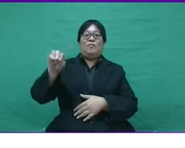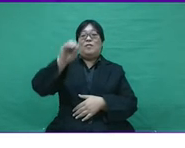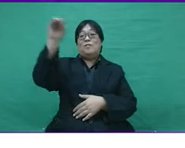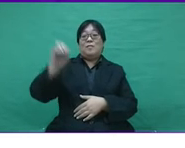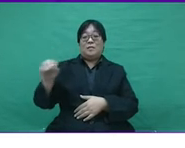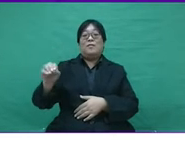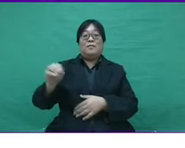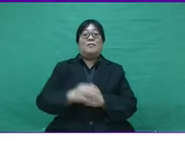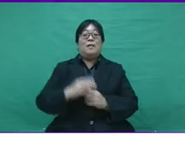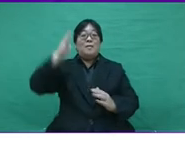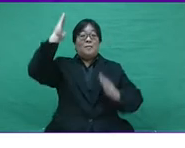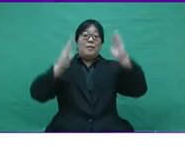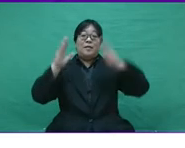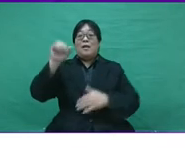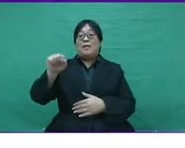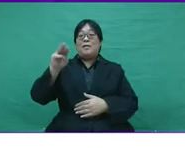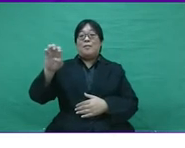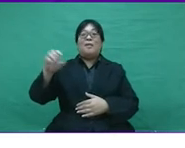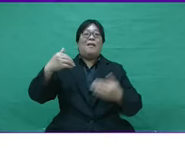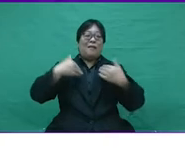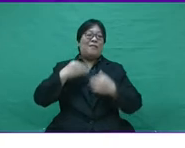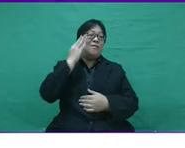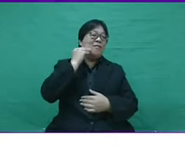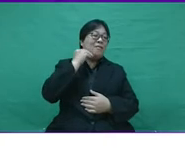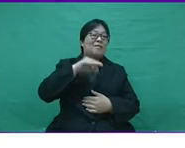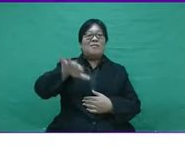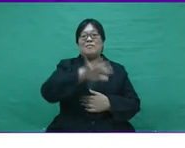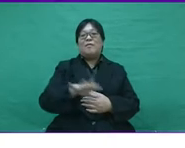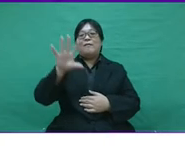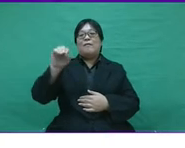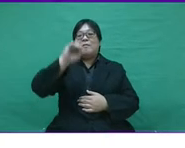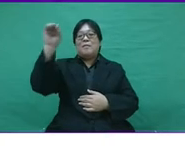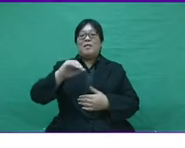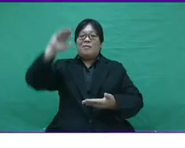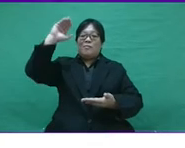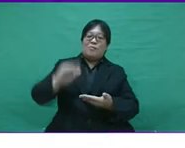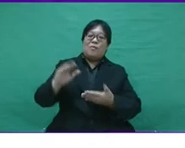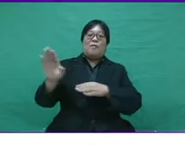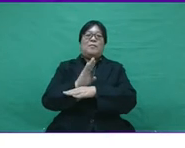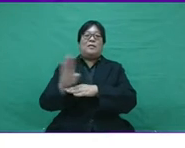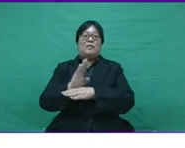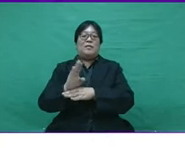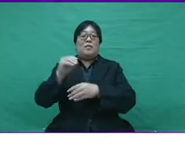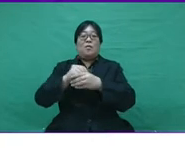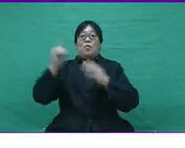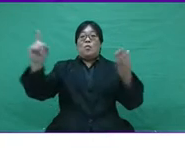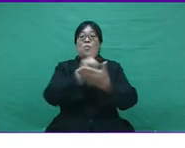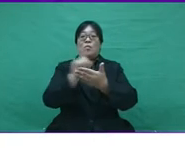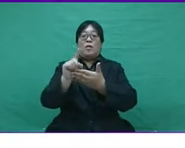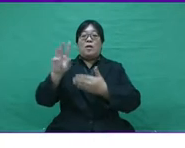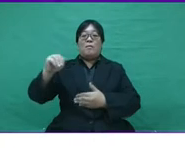recent survey found that nearly 70% of Malaysian SME has experienced a 50%